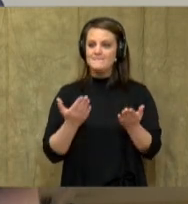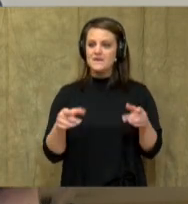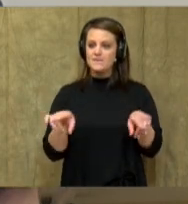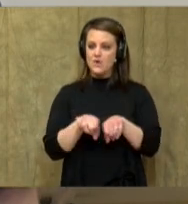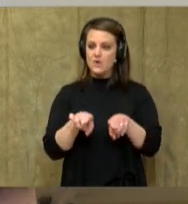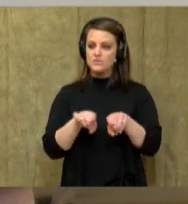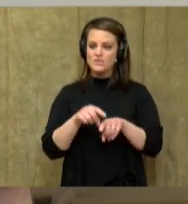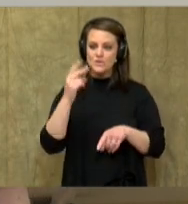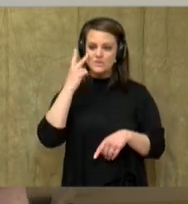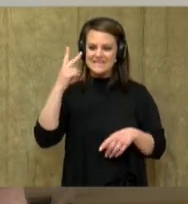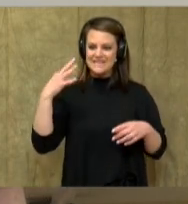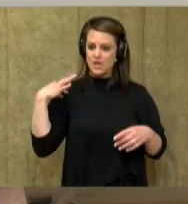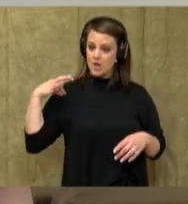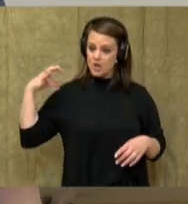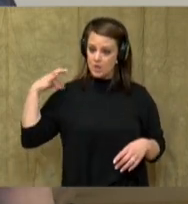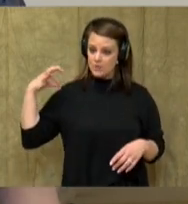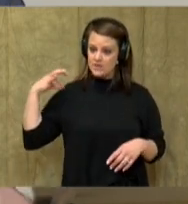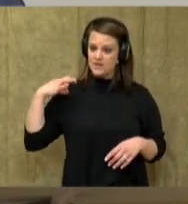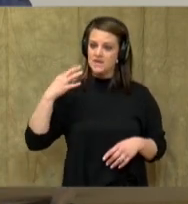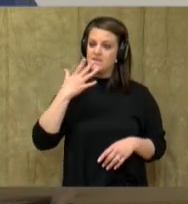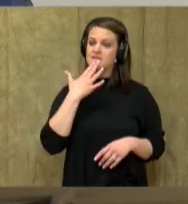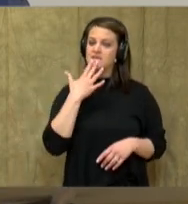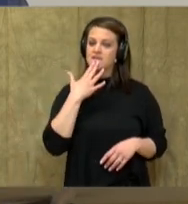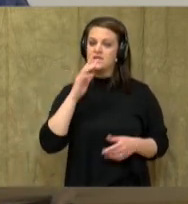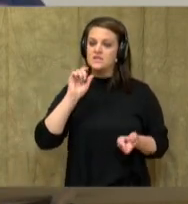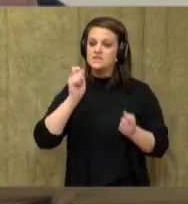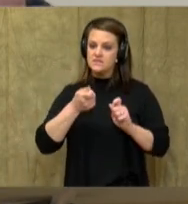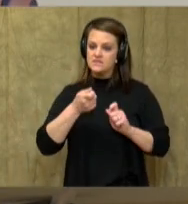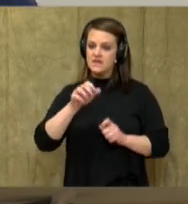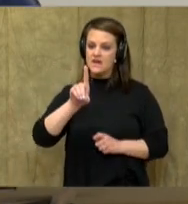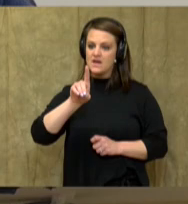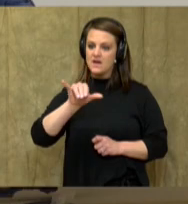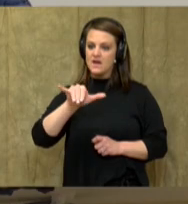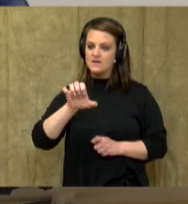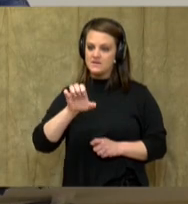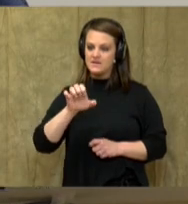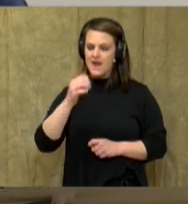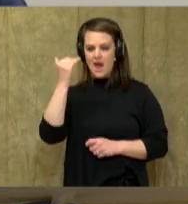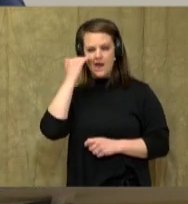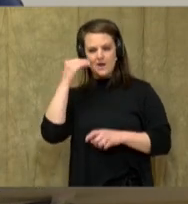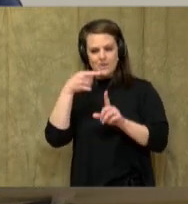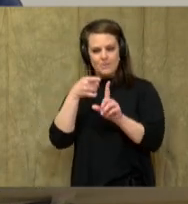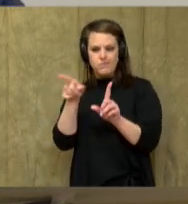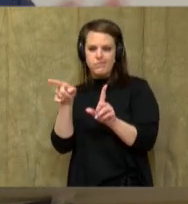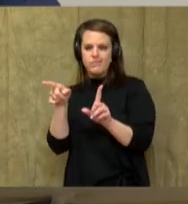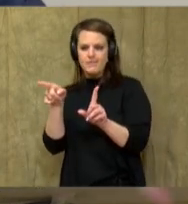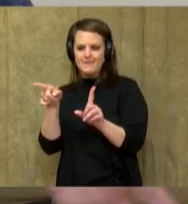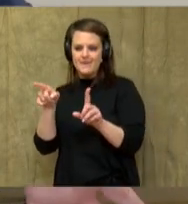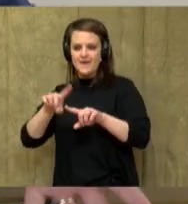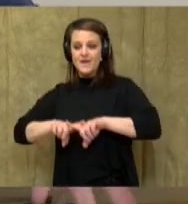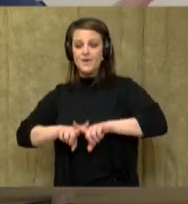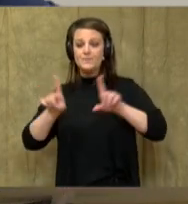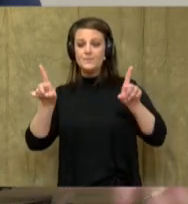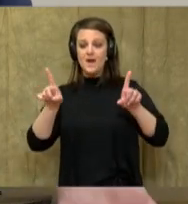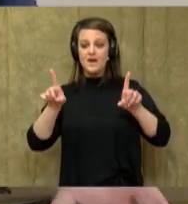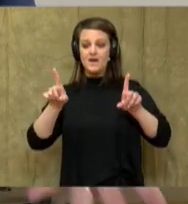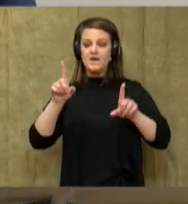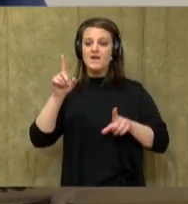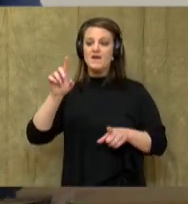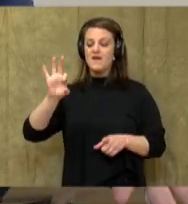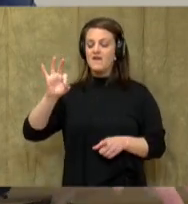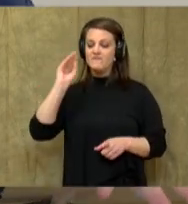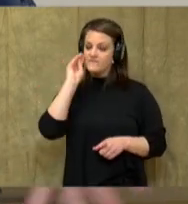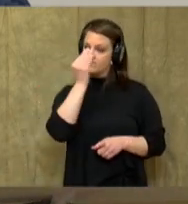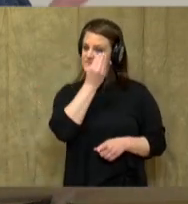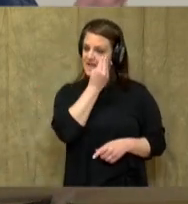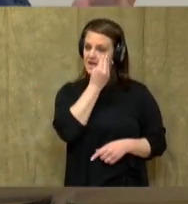clothing was even dyed. They also used, no, I'm getting a little bit off the cranberries, but they used flowers